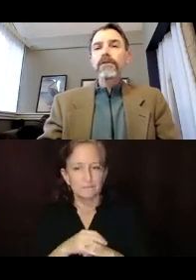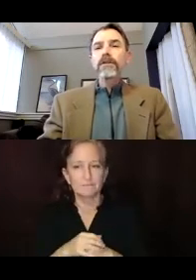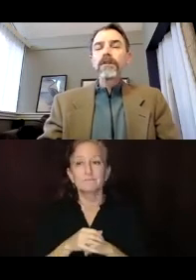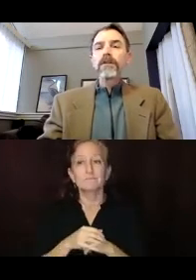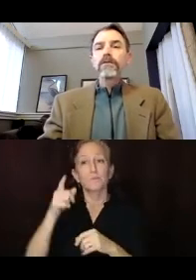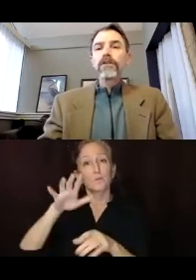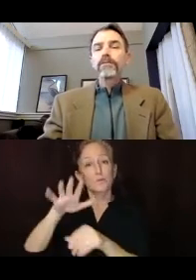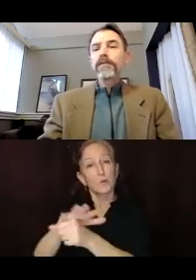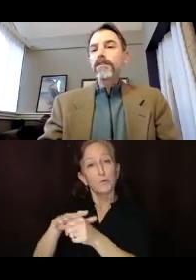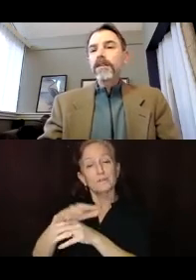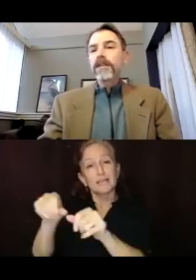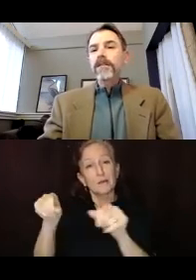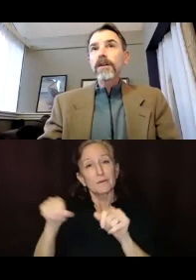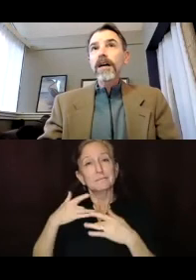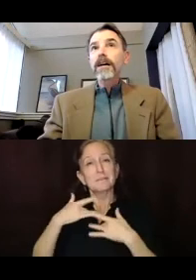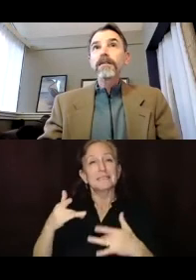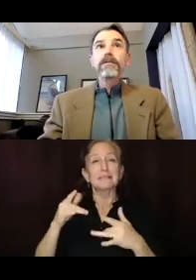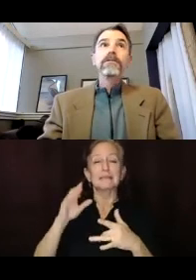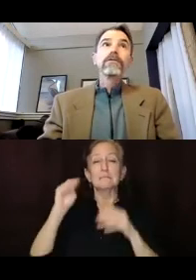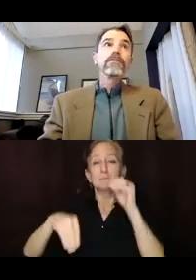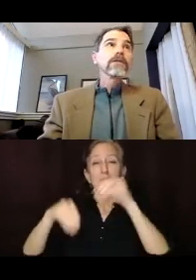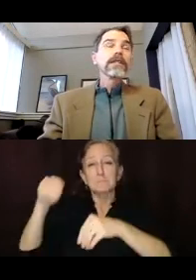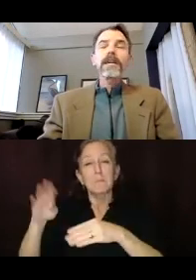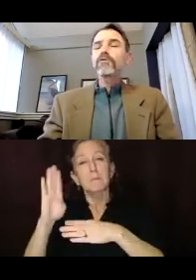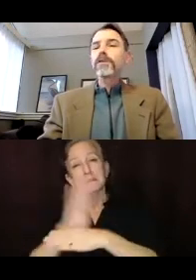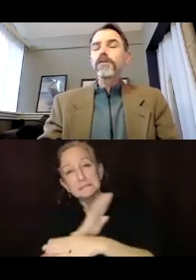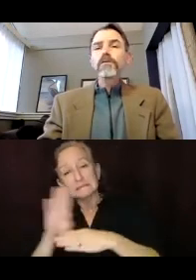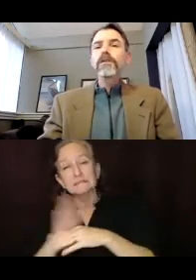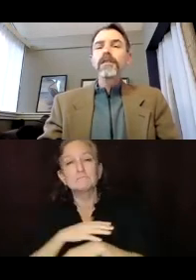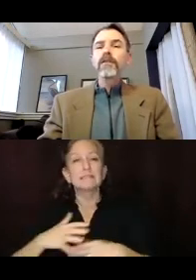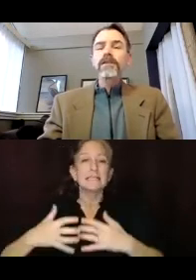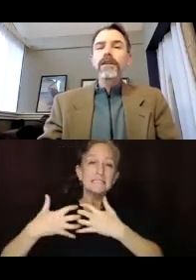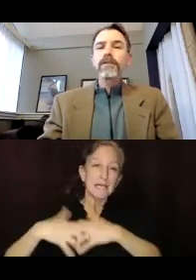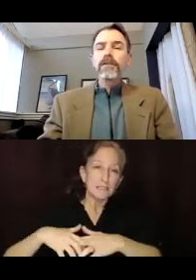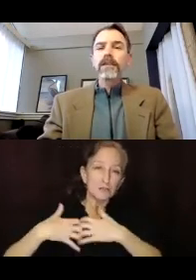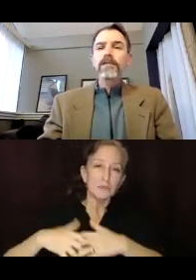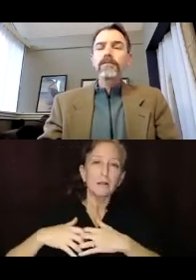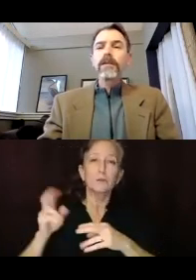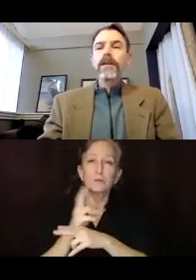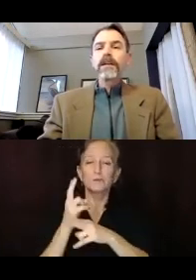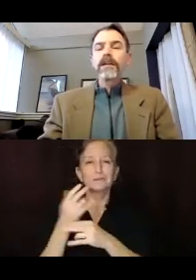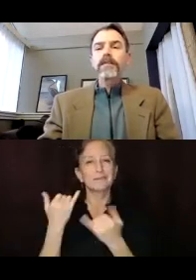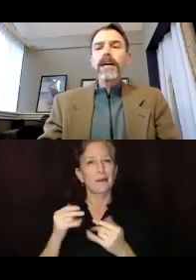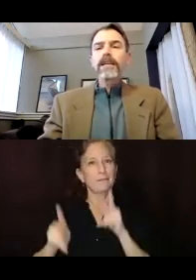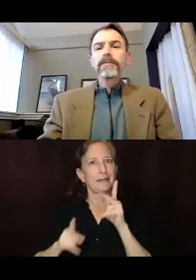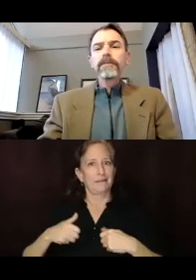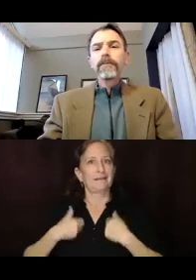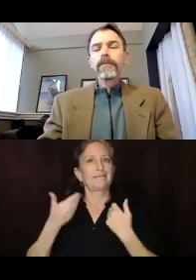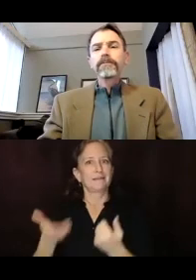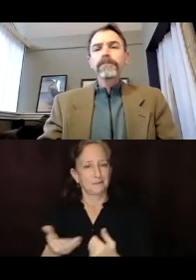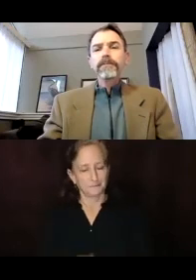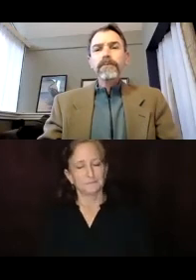for, for businesses, uh, for industrial uses and those types of things. Next slide.